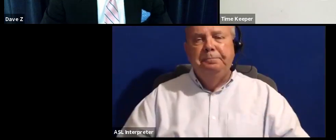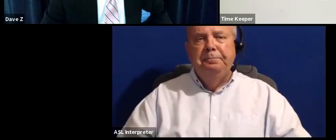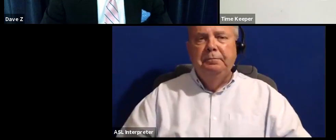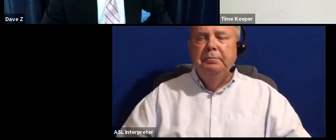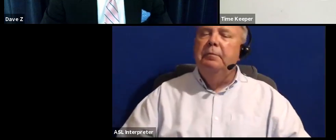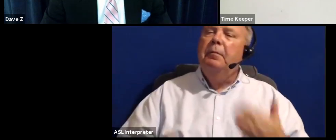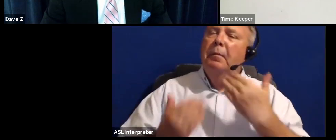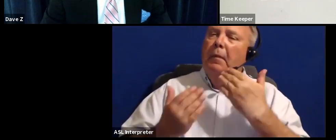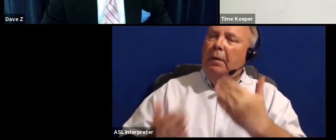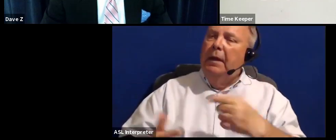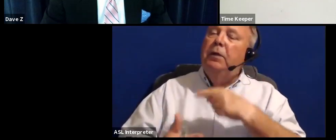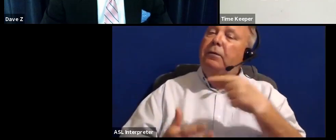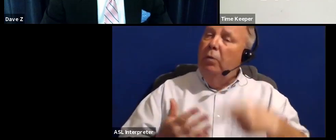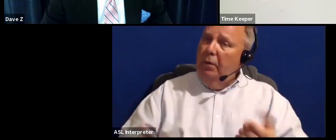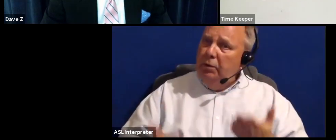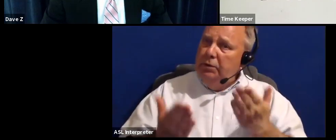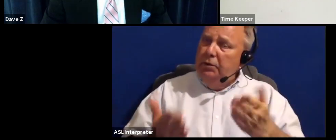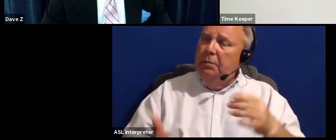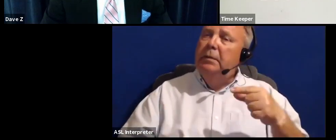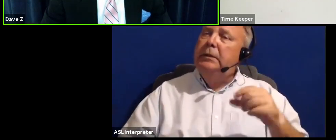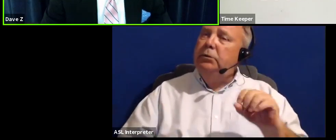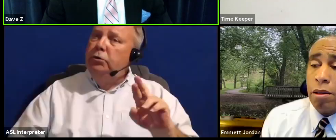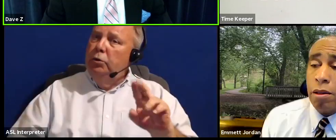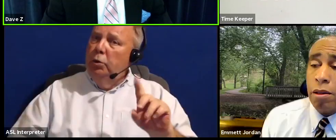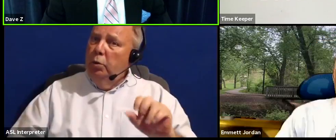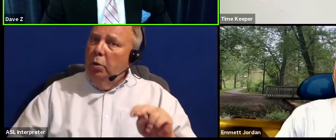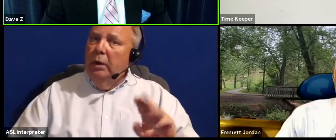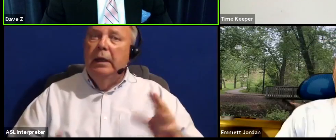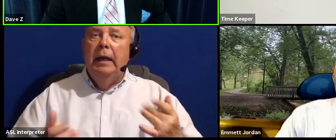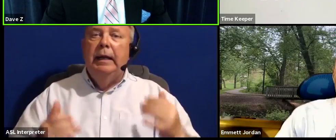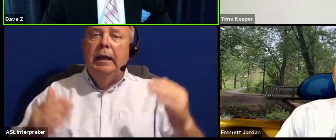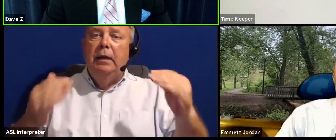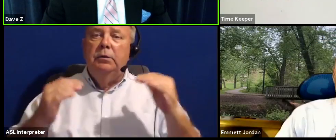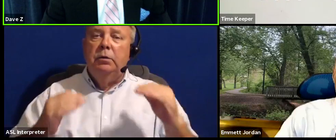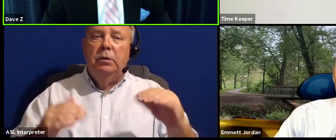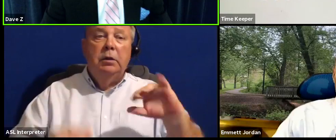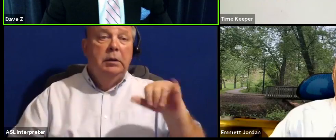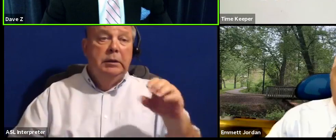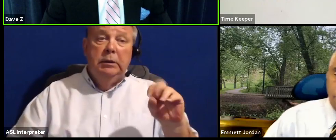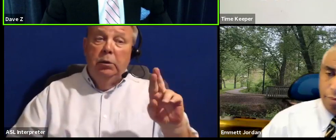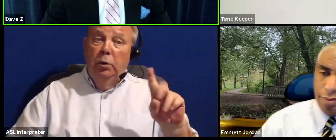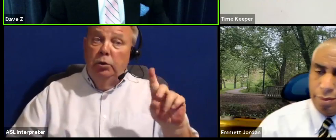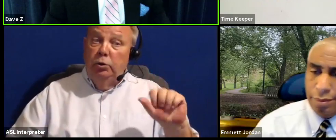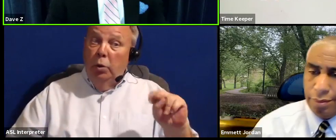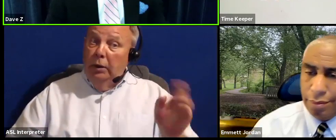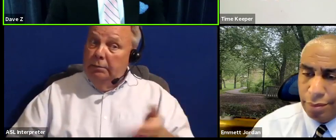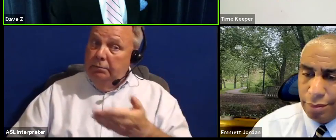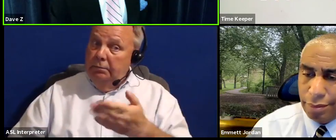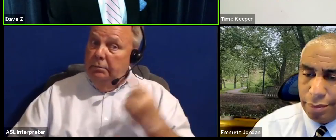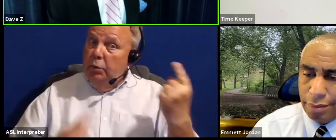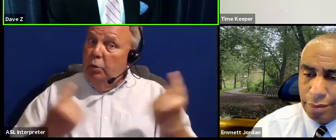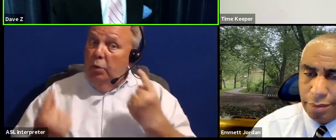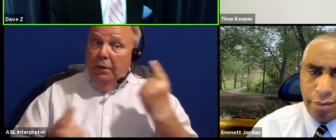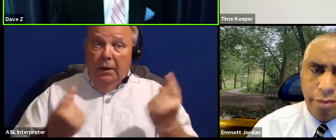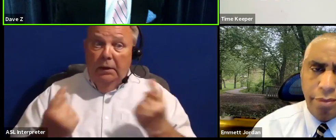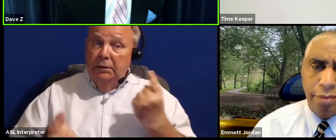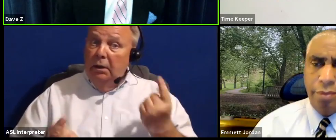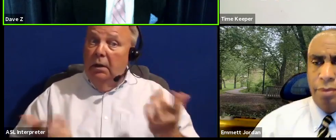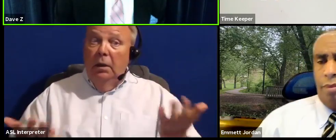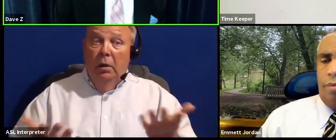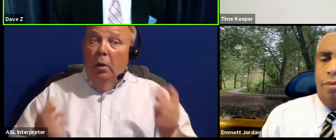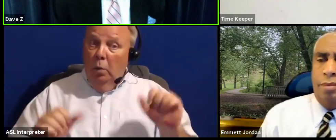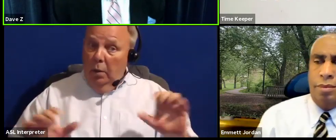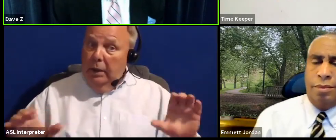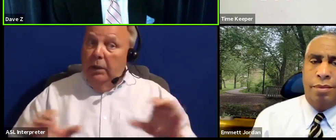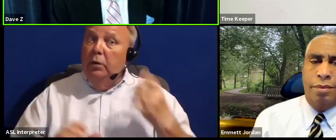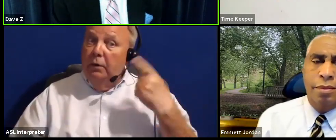Thank you for all those suggestions, Mr. Gordon. And let's move now to Mr. Jordan. Mr. Jordan, your thoughts on what we can do